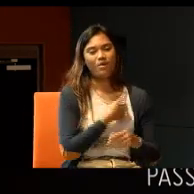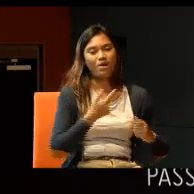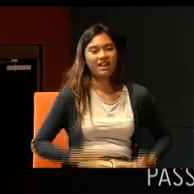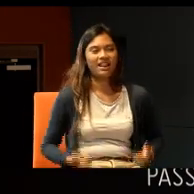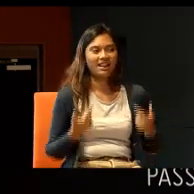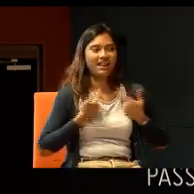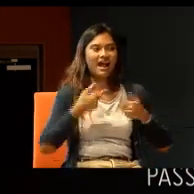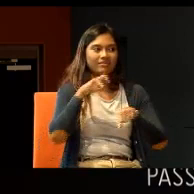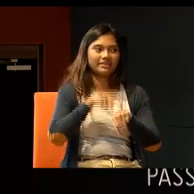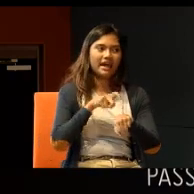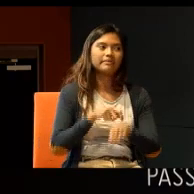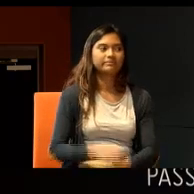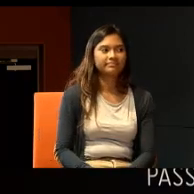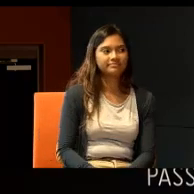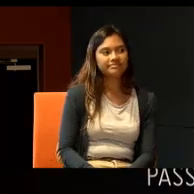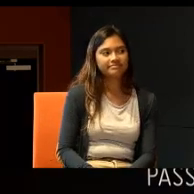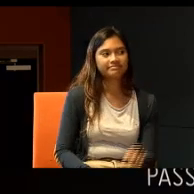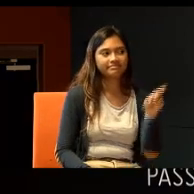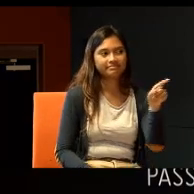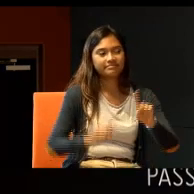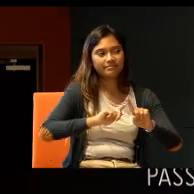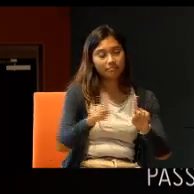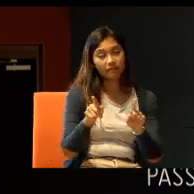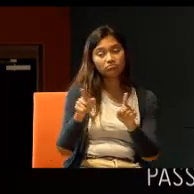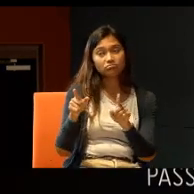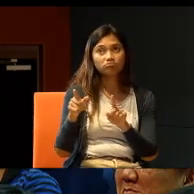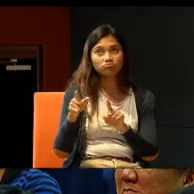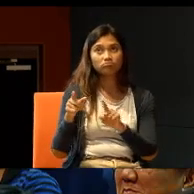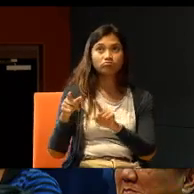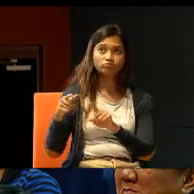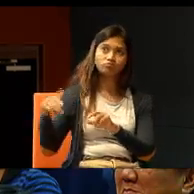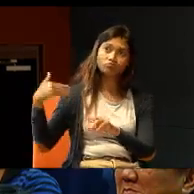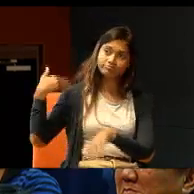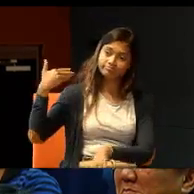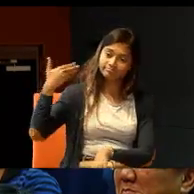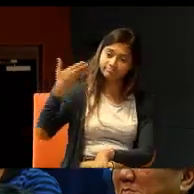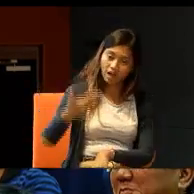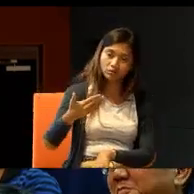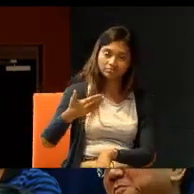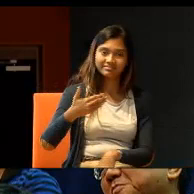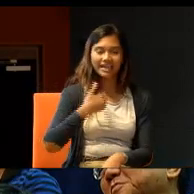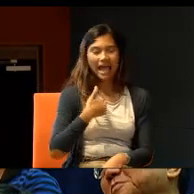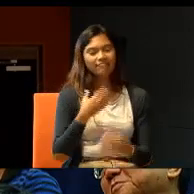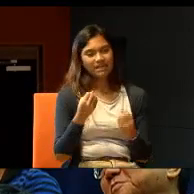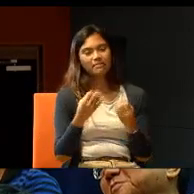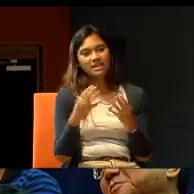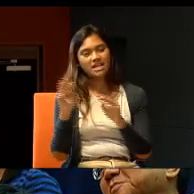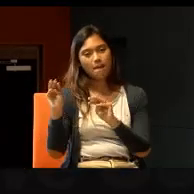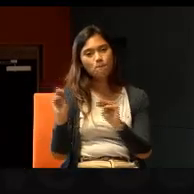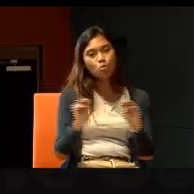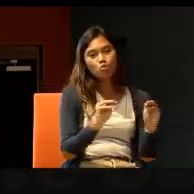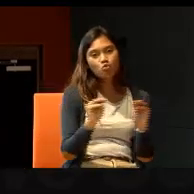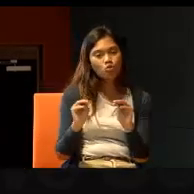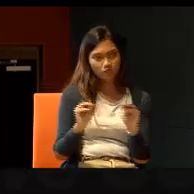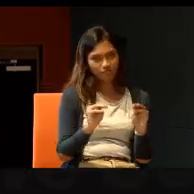So, but, but, since then, there, as I said, there has been, many encouraging moves, so,